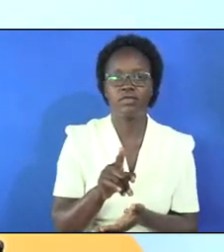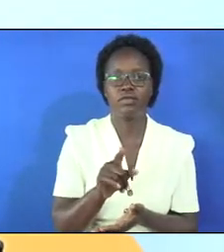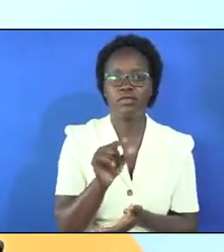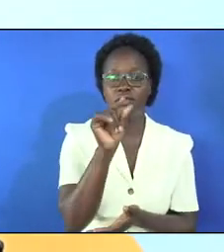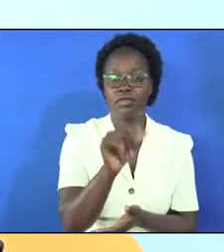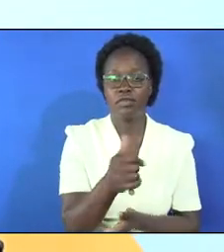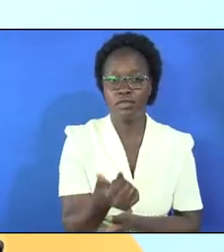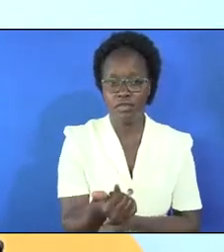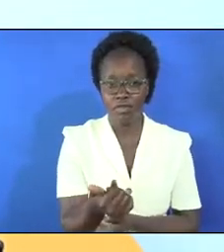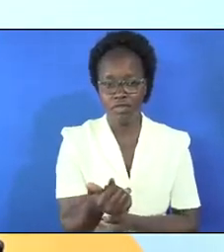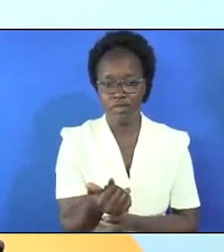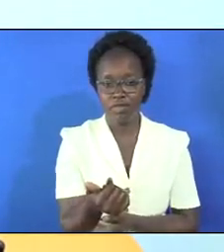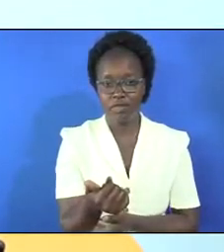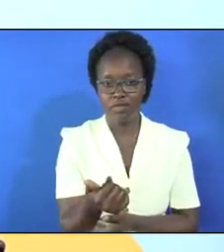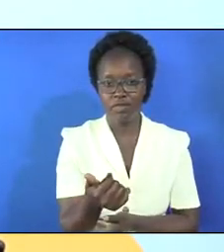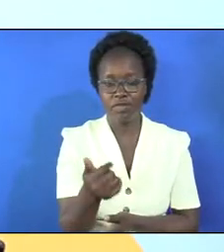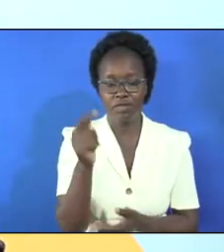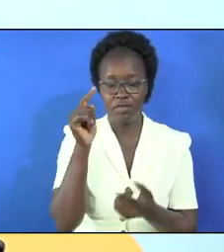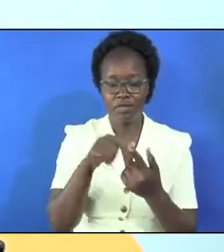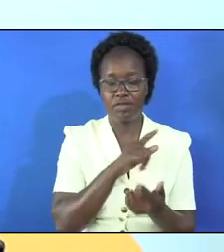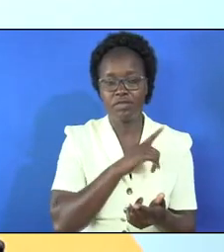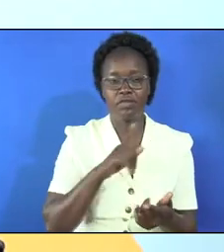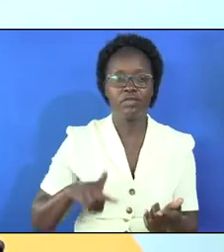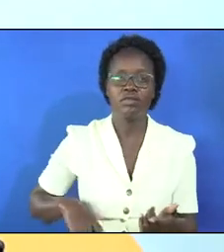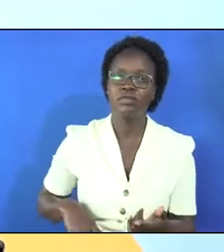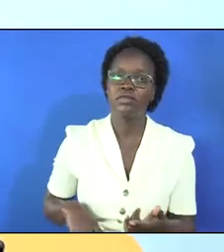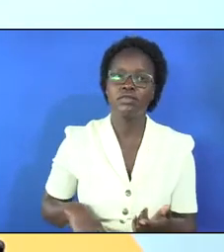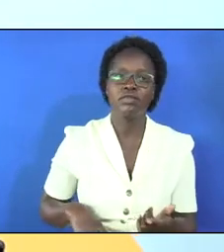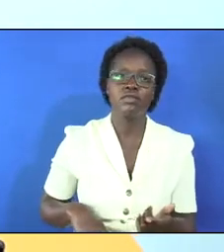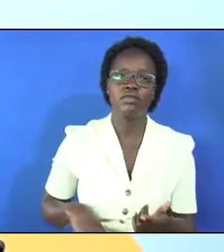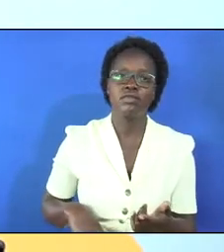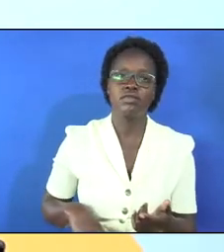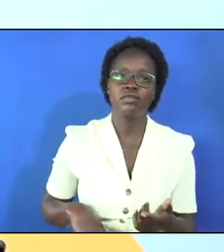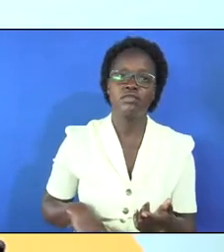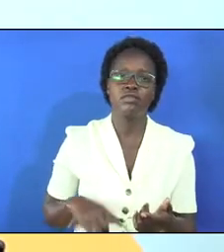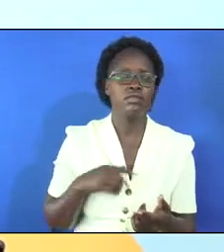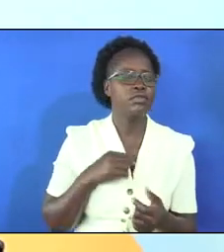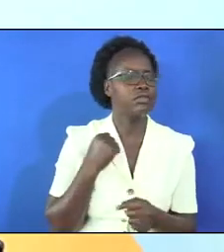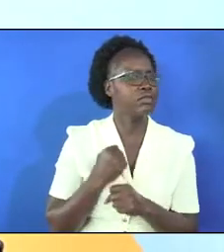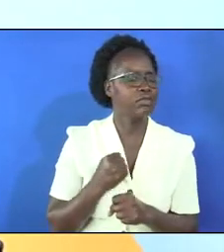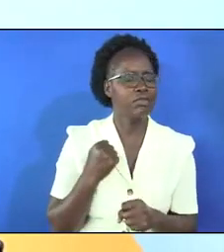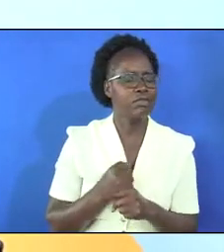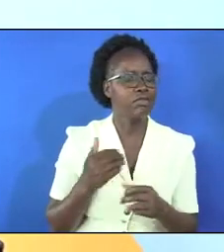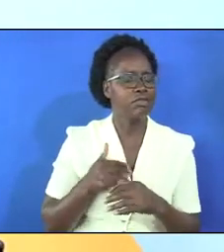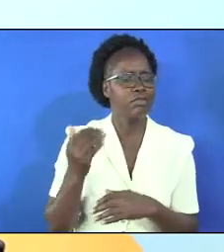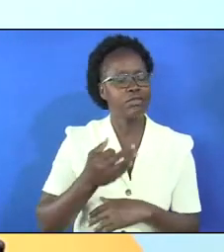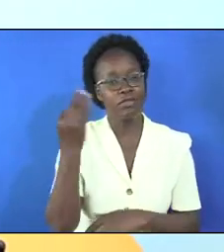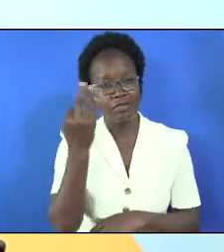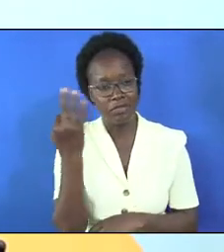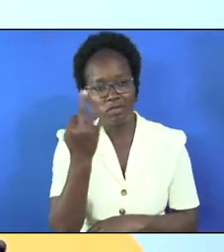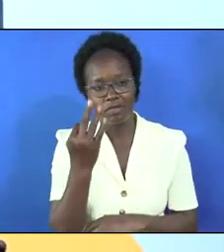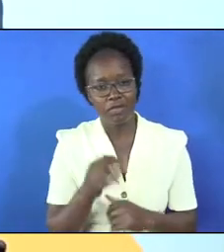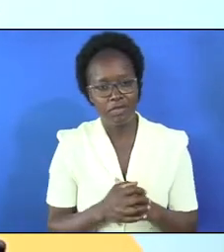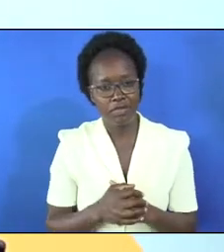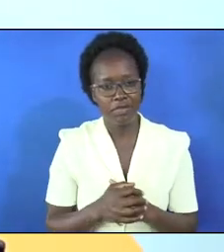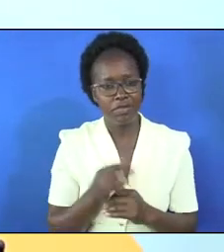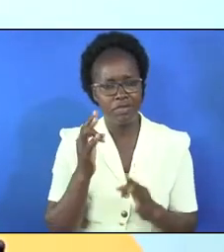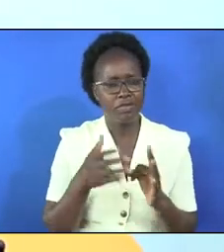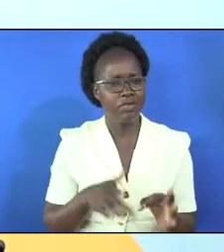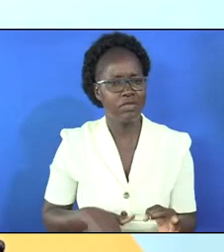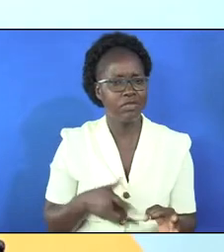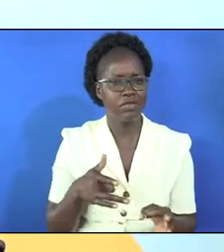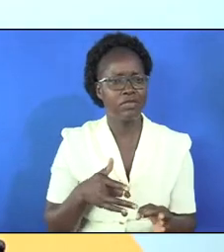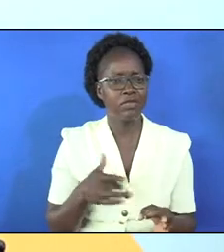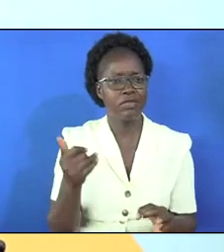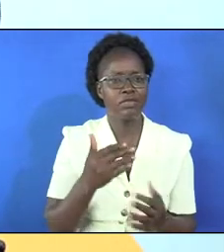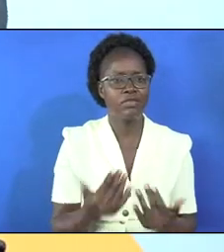to each other and unto the Lord that will I do after this one and if you feel